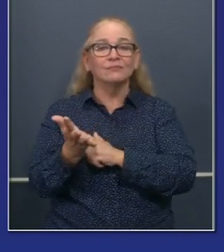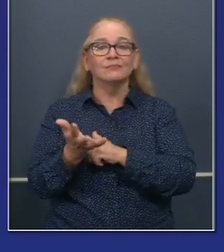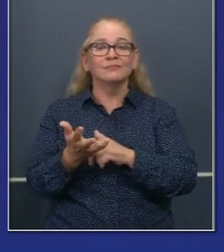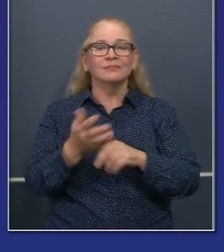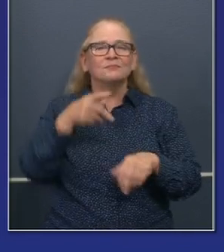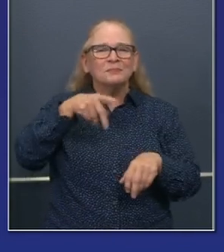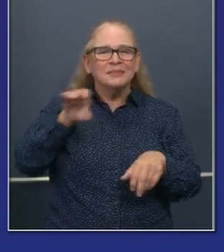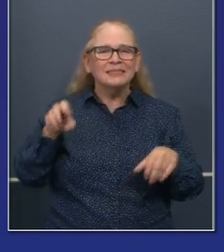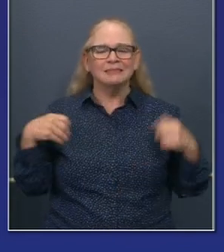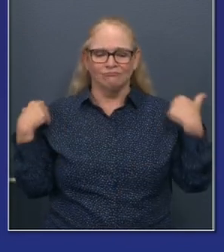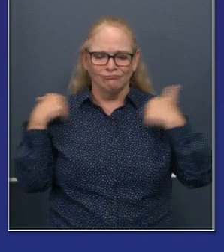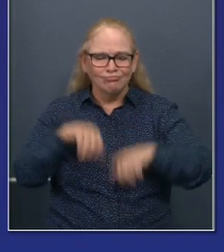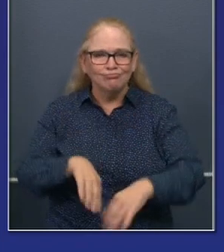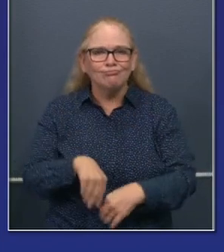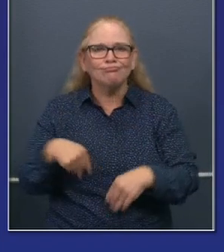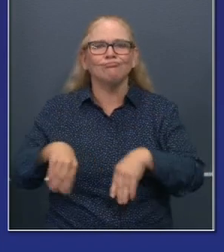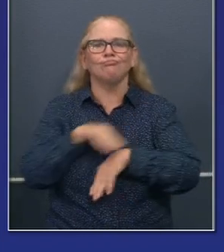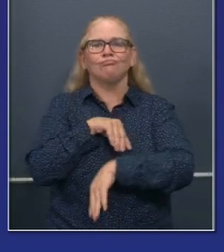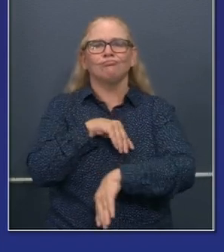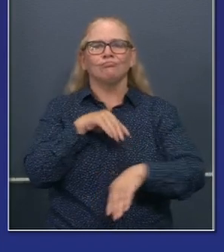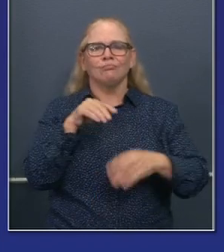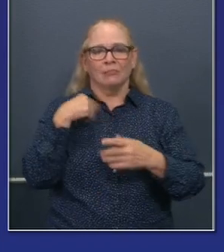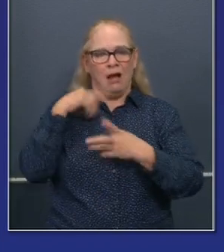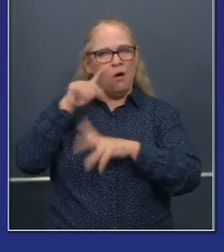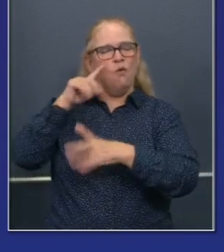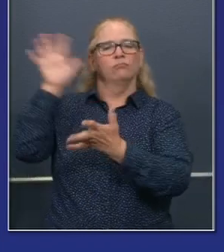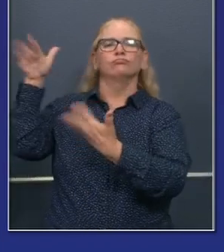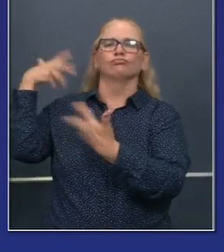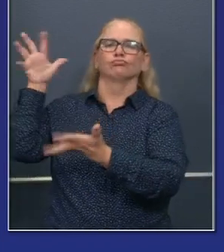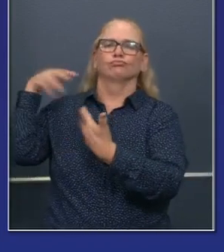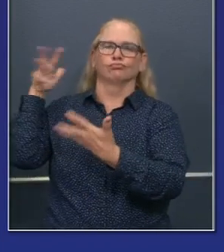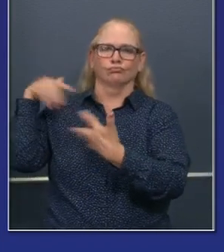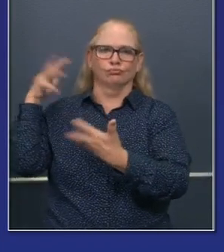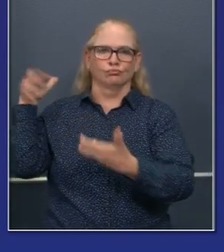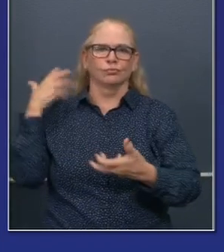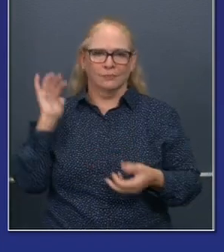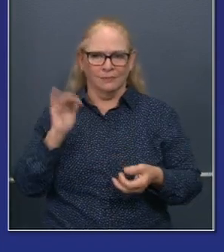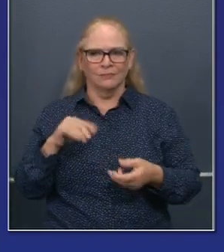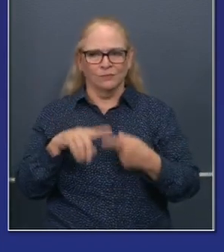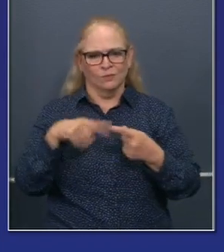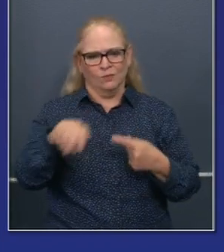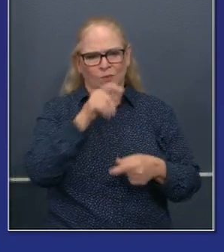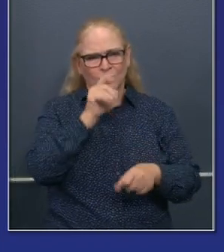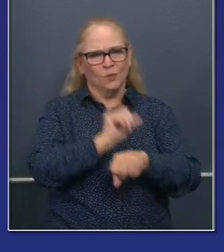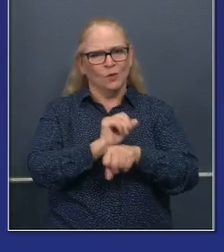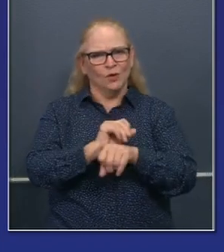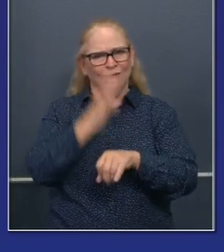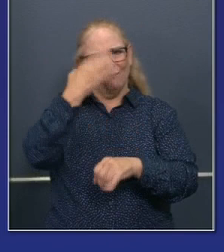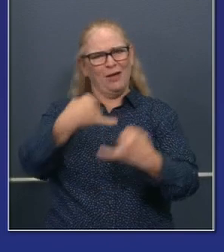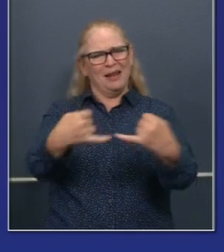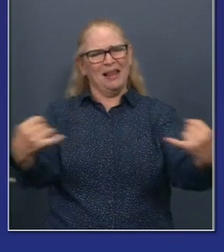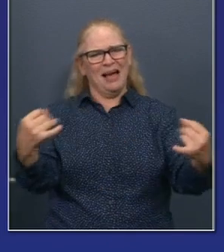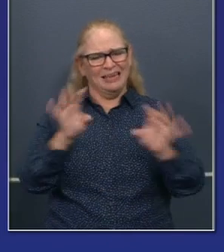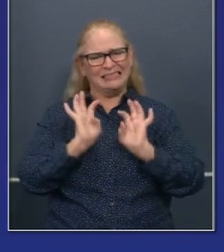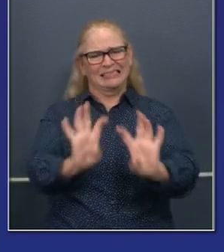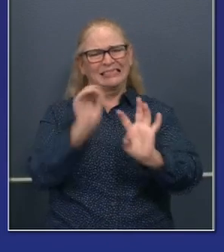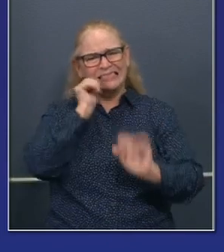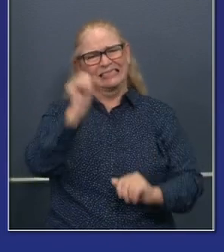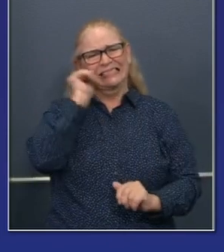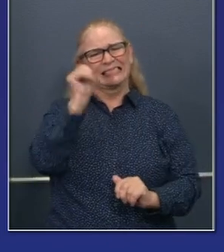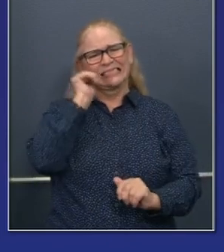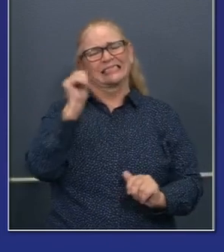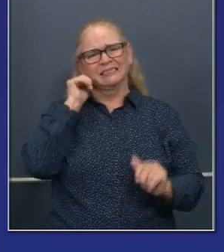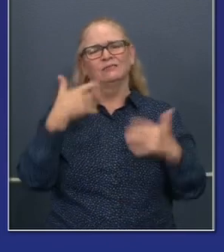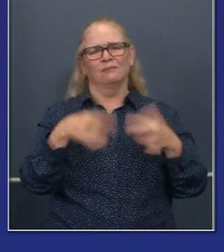to our essential workforce because we were able to procure hundreds of millions of millions procedure masks, surgical masks, and